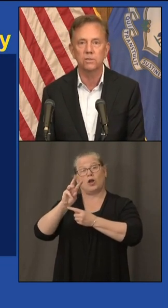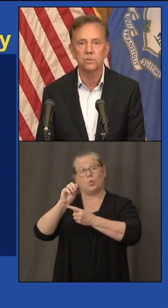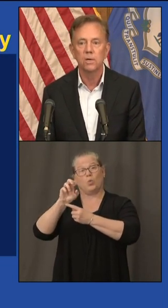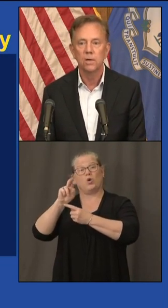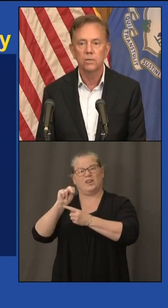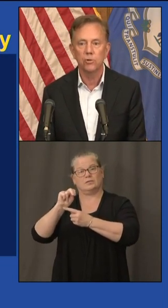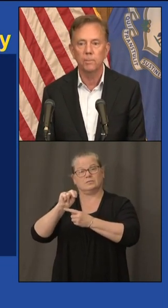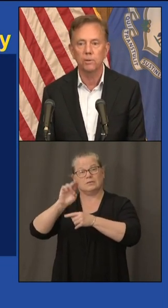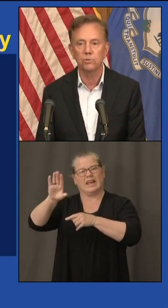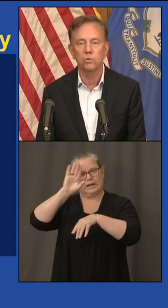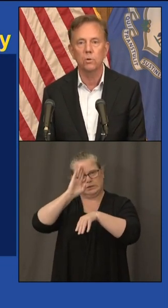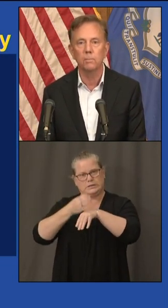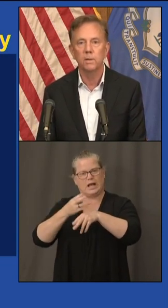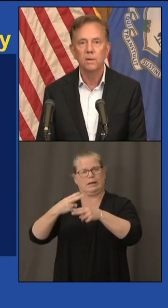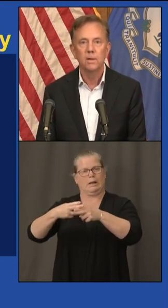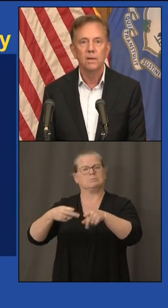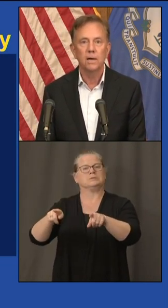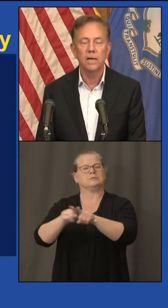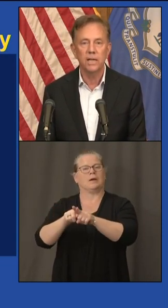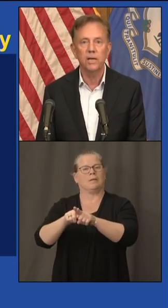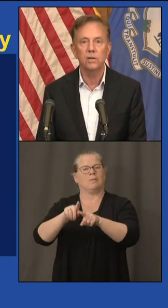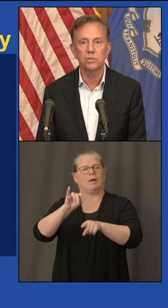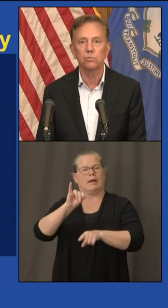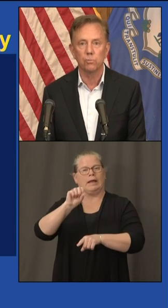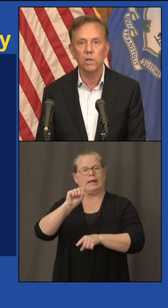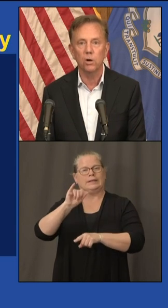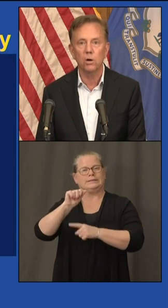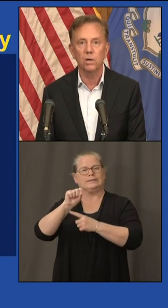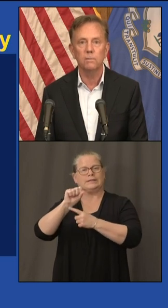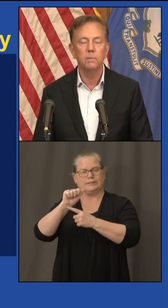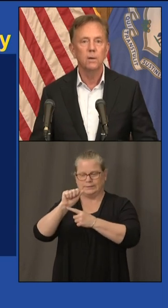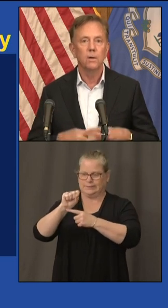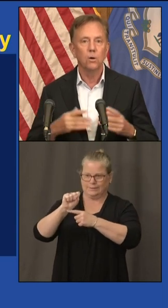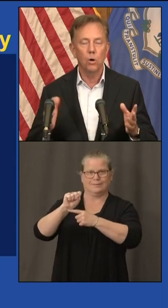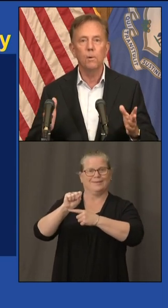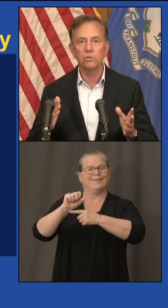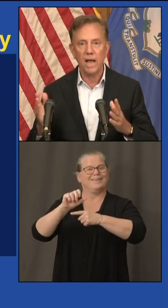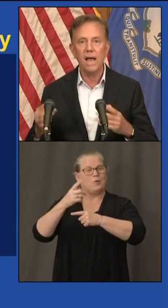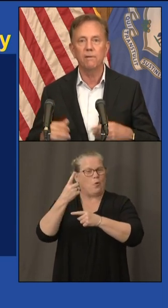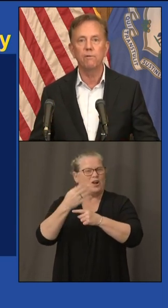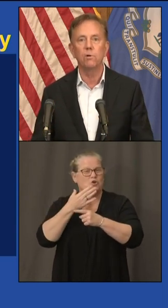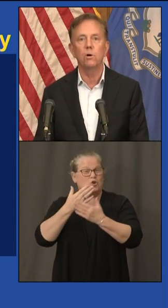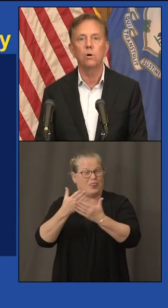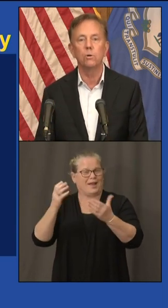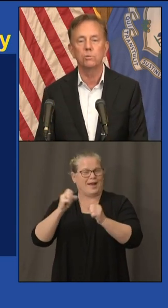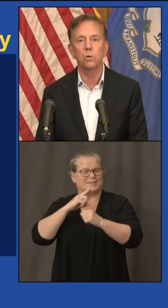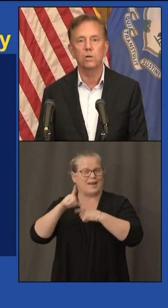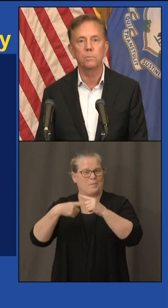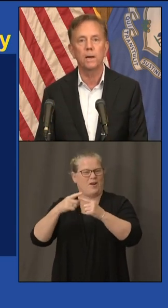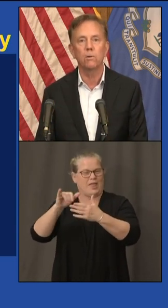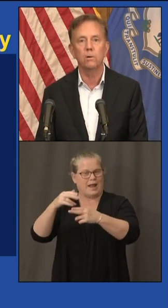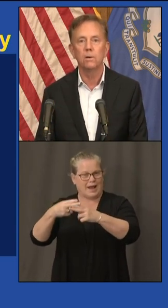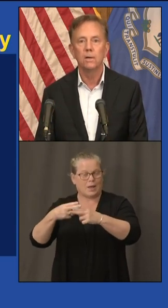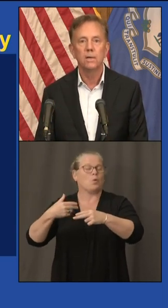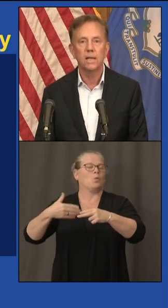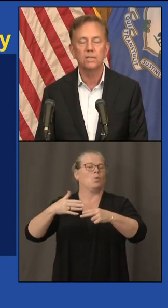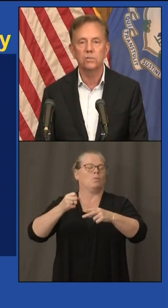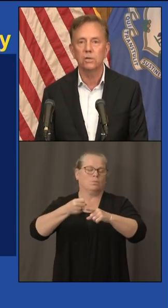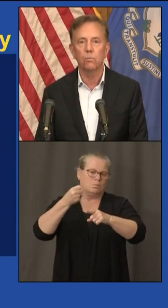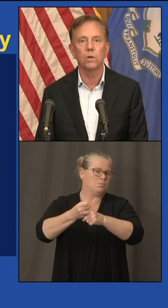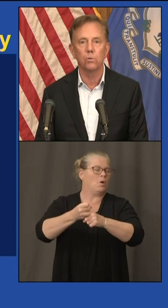about this tropical storm it hit us really hard almost half of all homes lost power